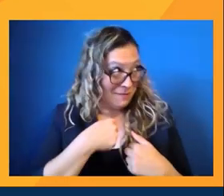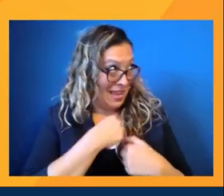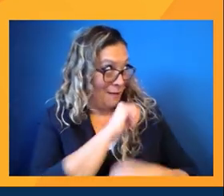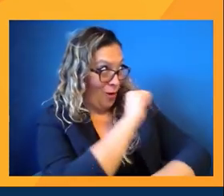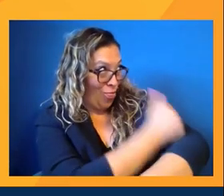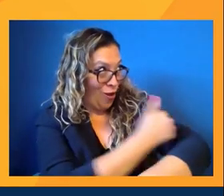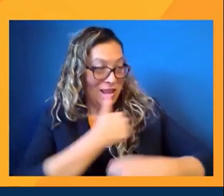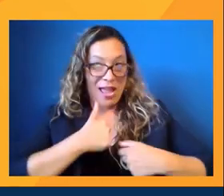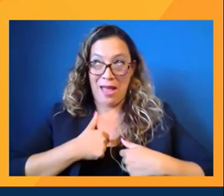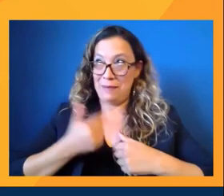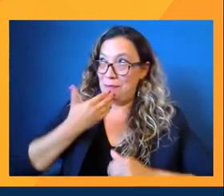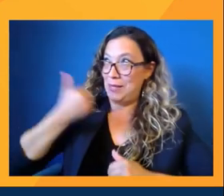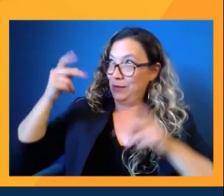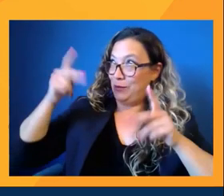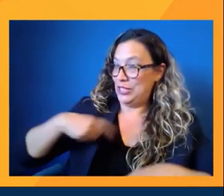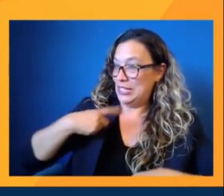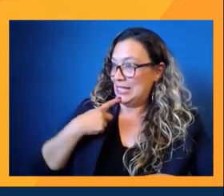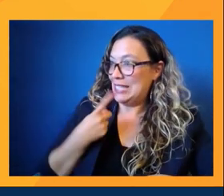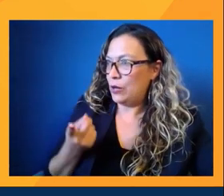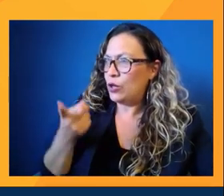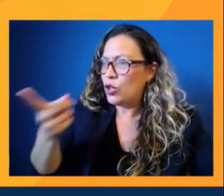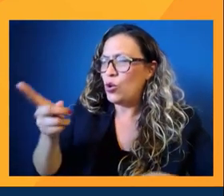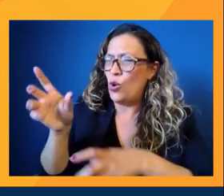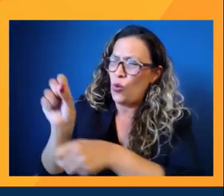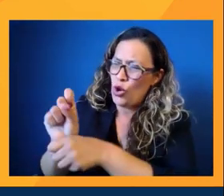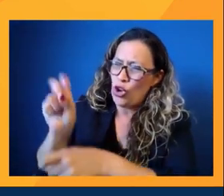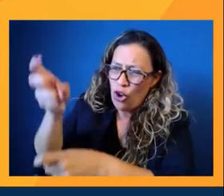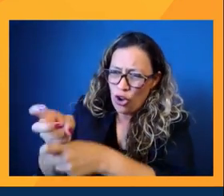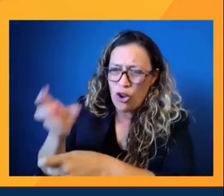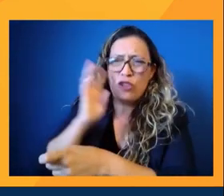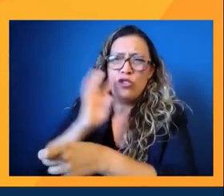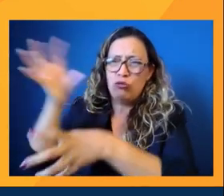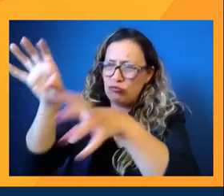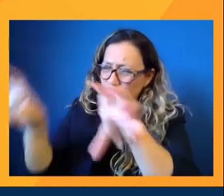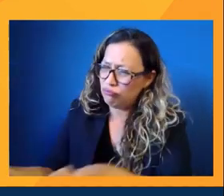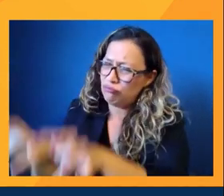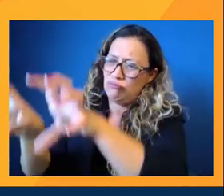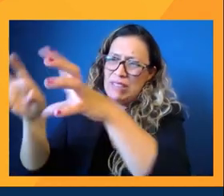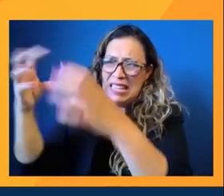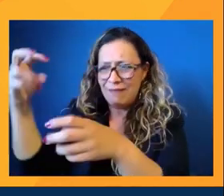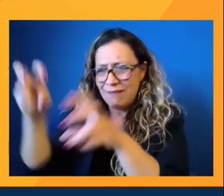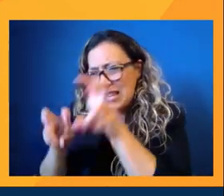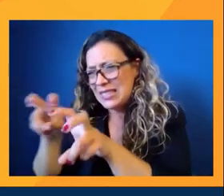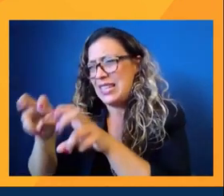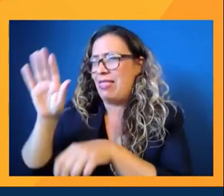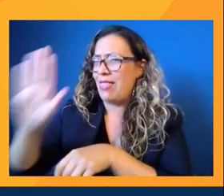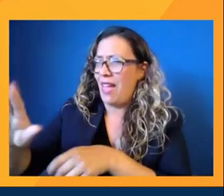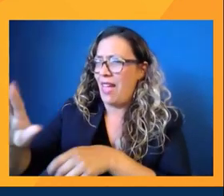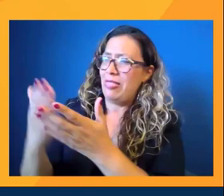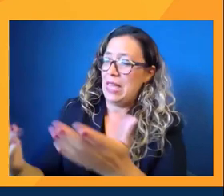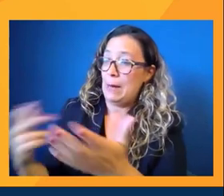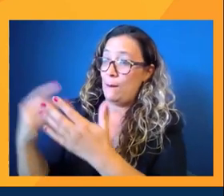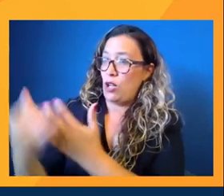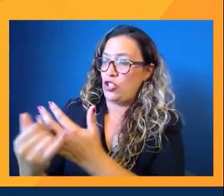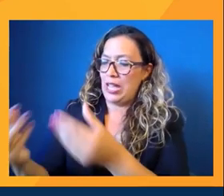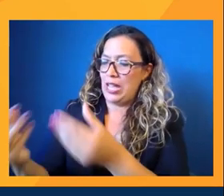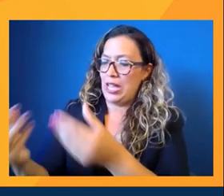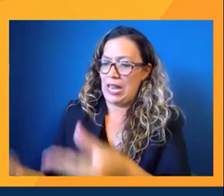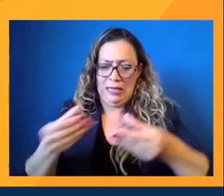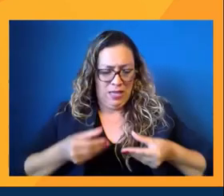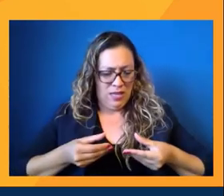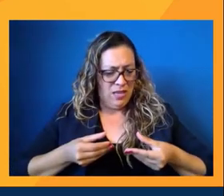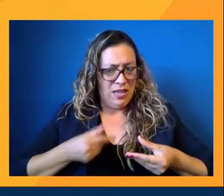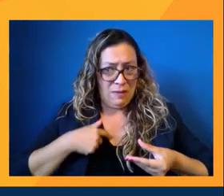spent so much of your time putting this together for me and my team to review to tell you whether it's something that we can do or not. So